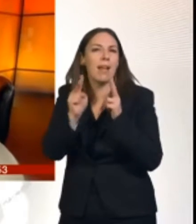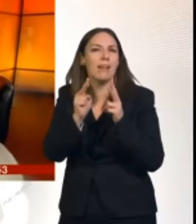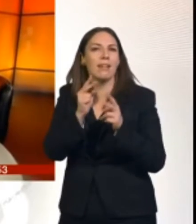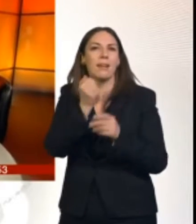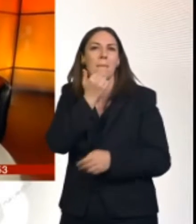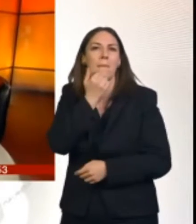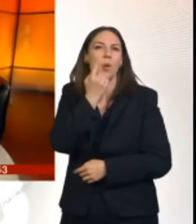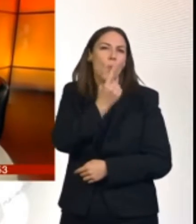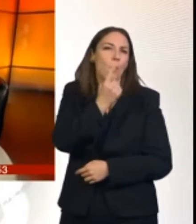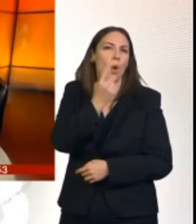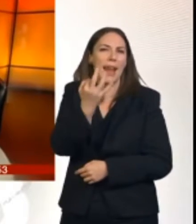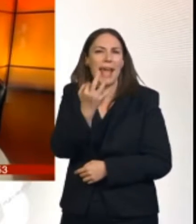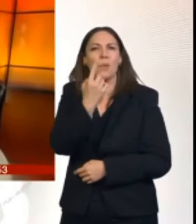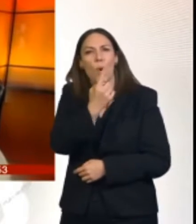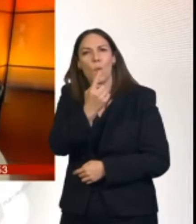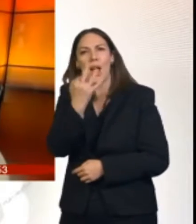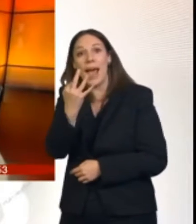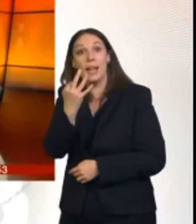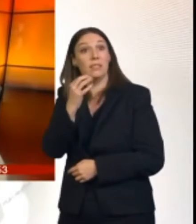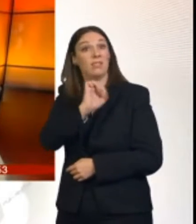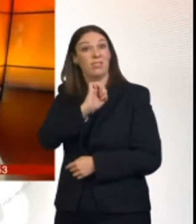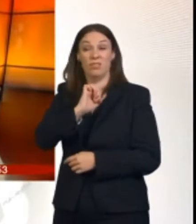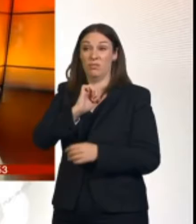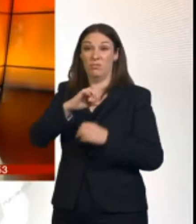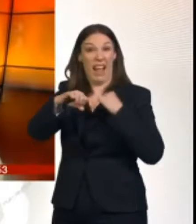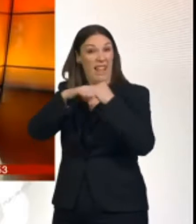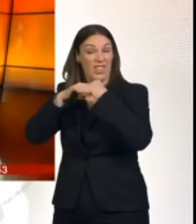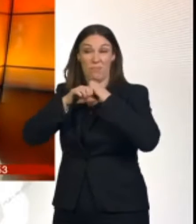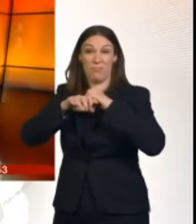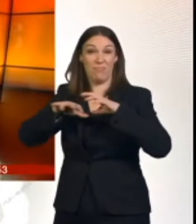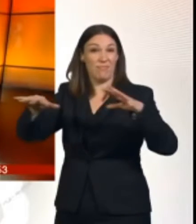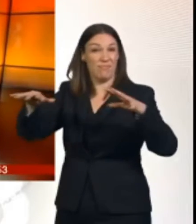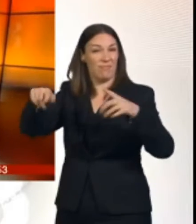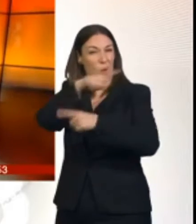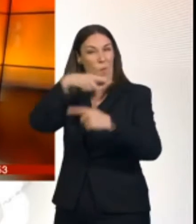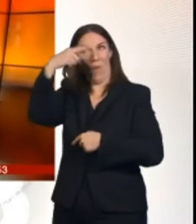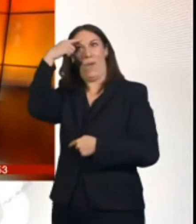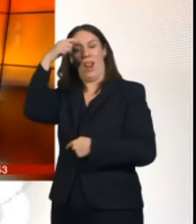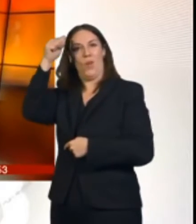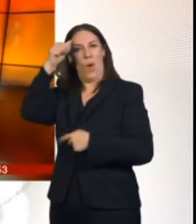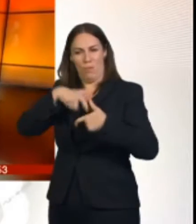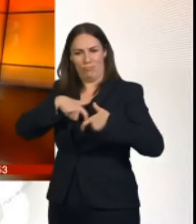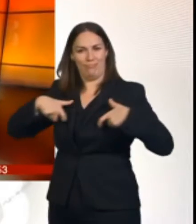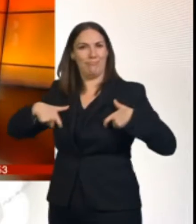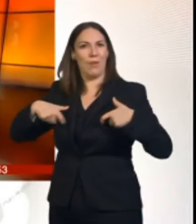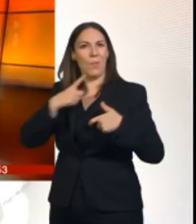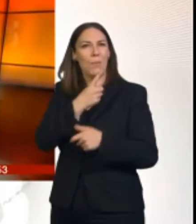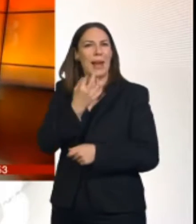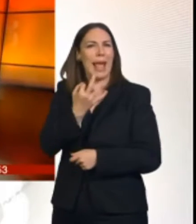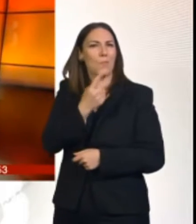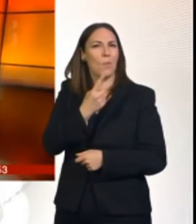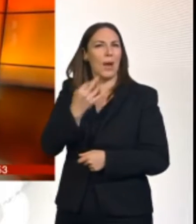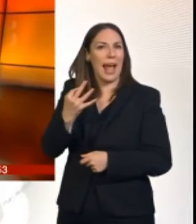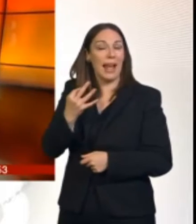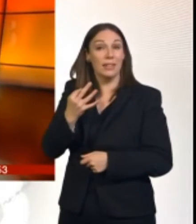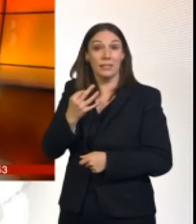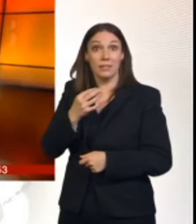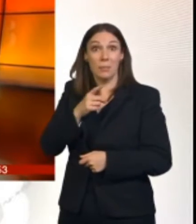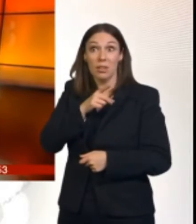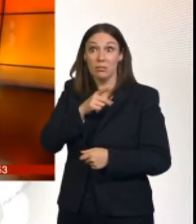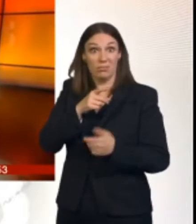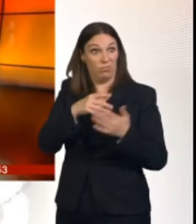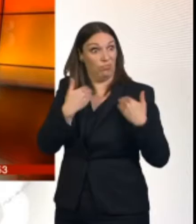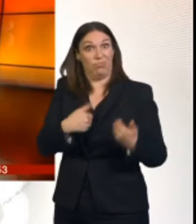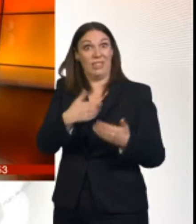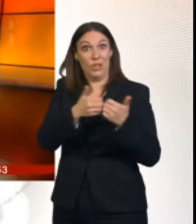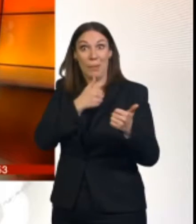with this service. It advertises absolutely everywhere. We can certainly see now how it can afford to advertise everywhere. But why